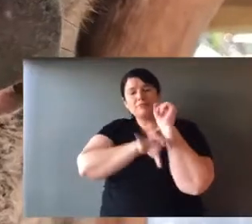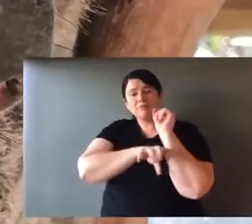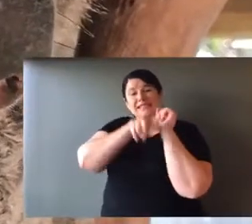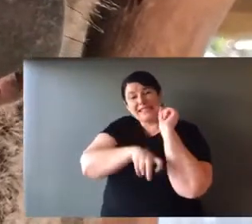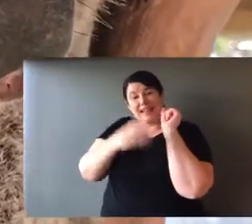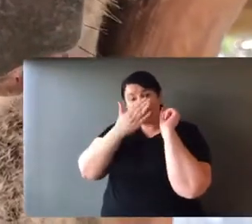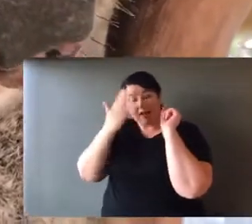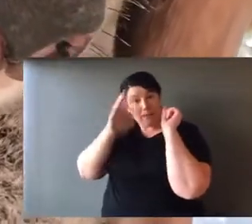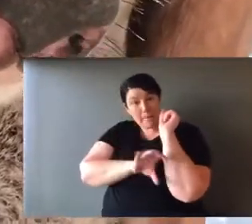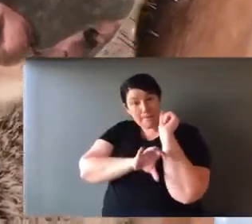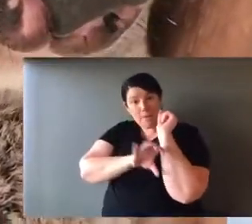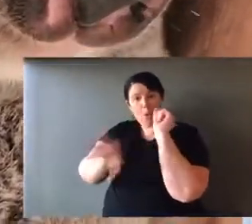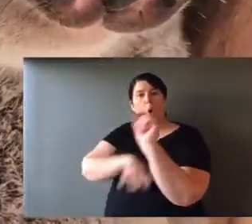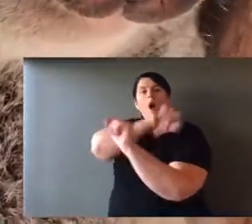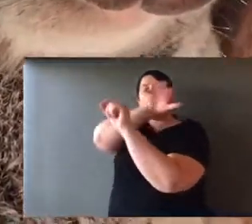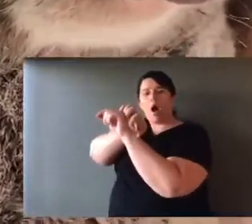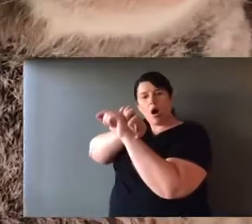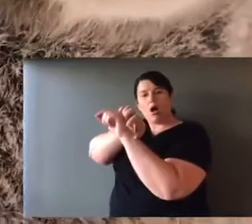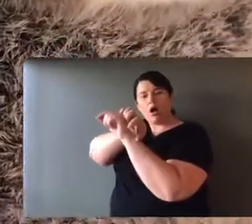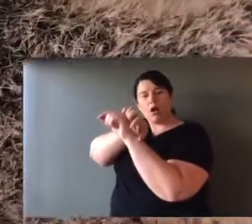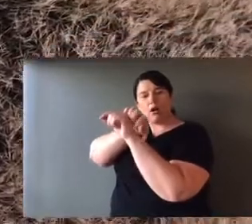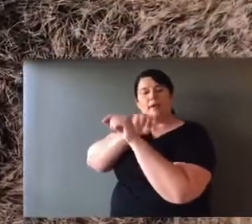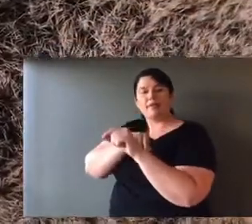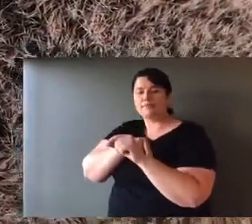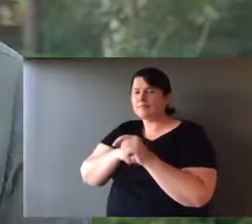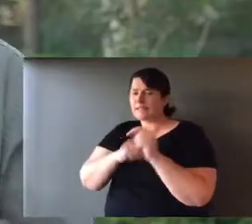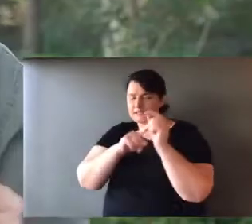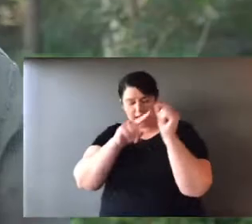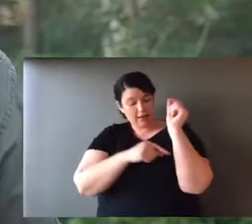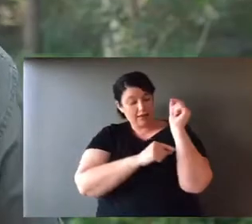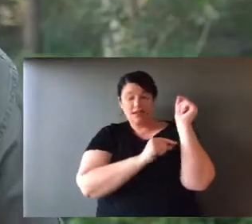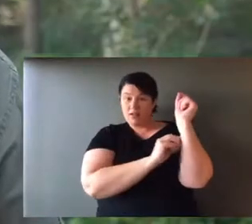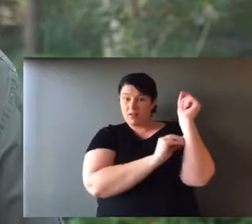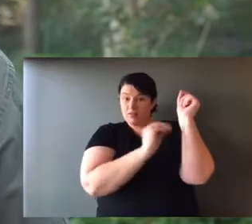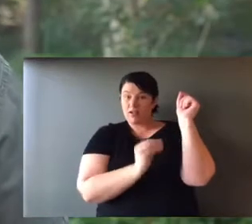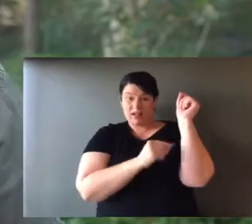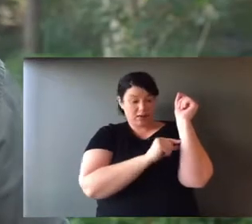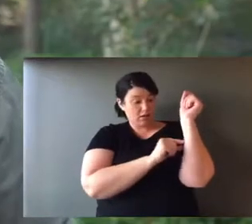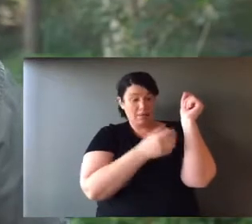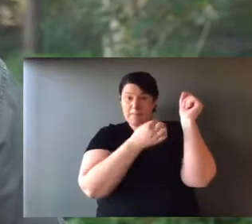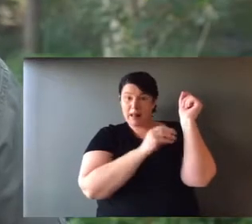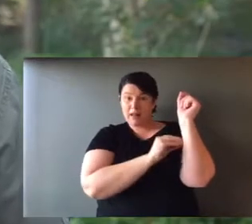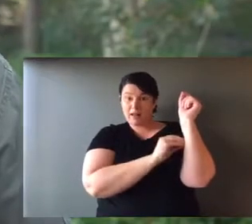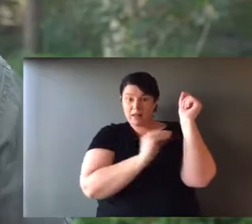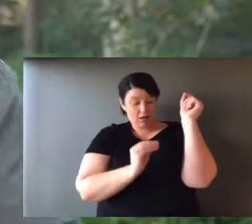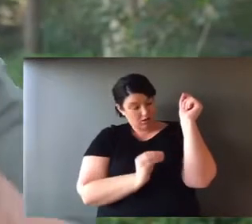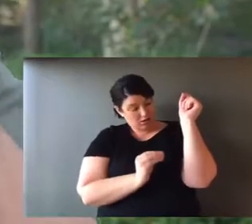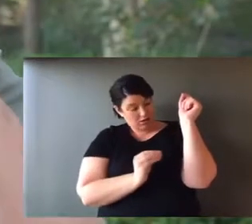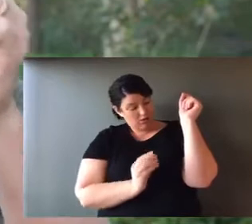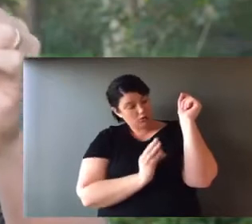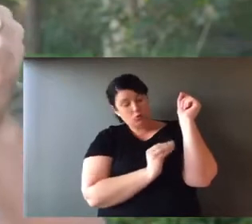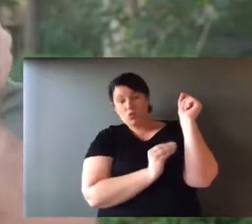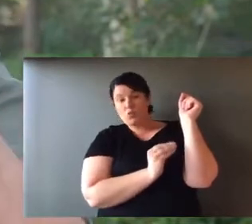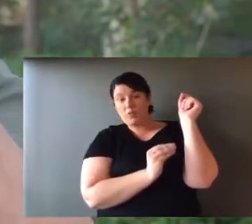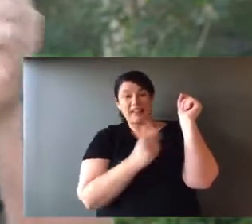it will spend most of its time around mum's belly. Or on her back. But it still drinks milk. And often the teat will actually then be so